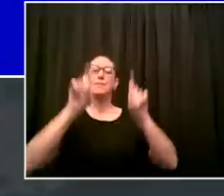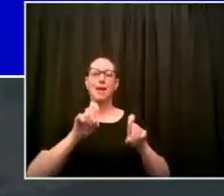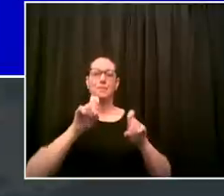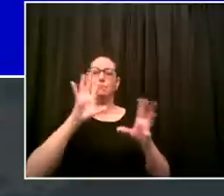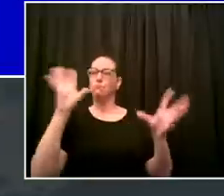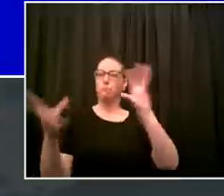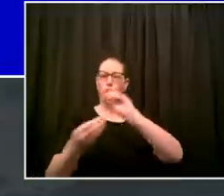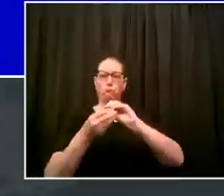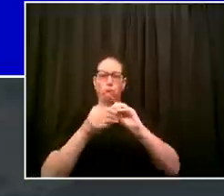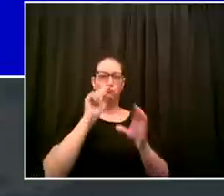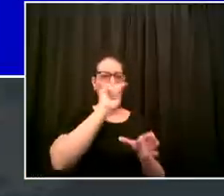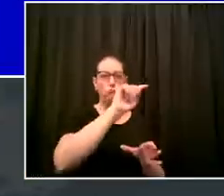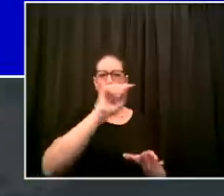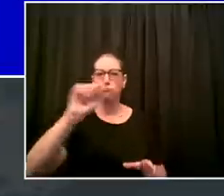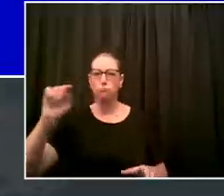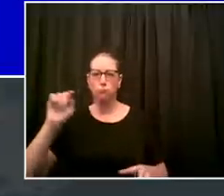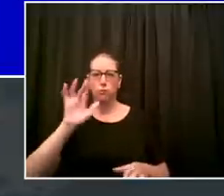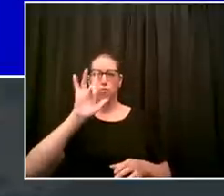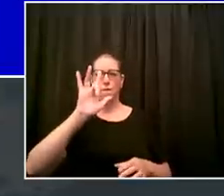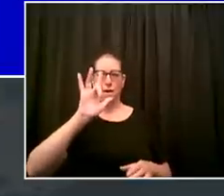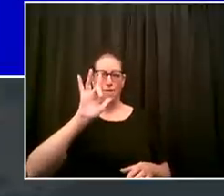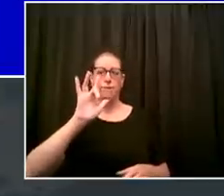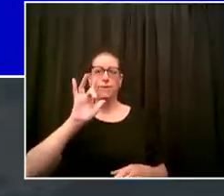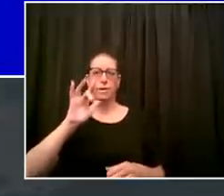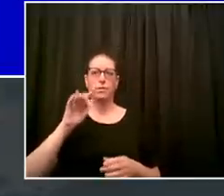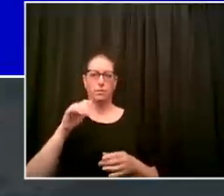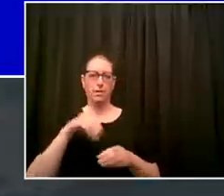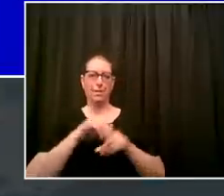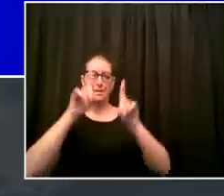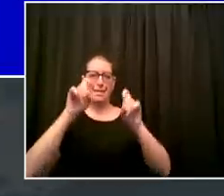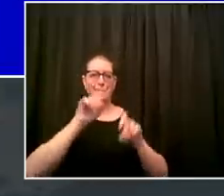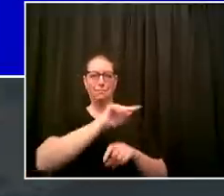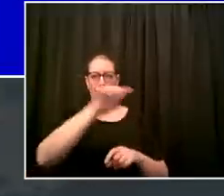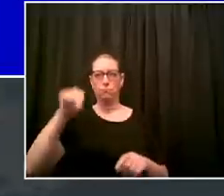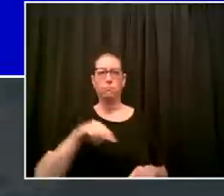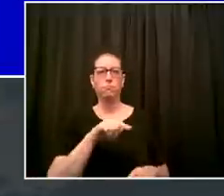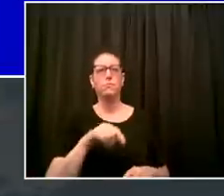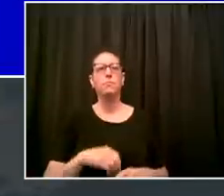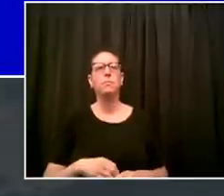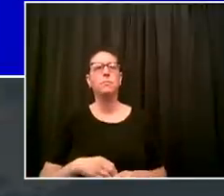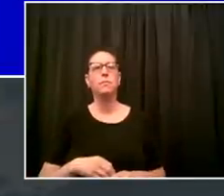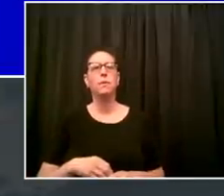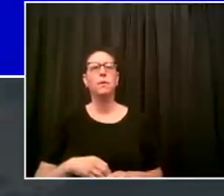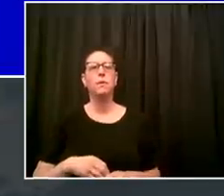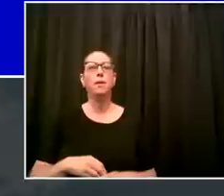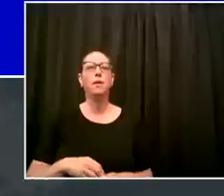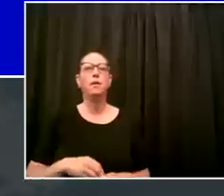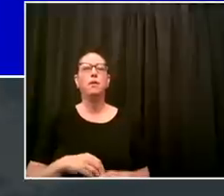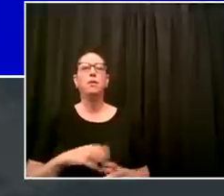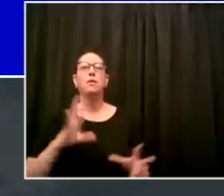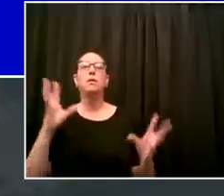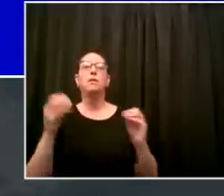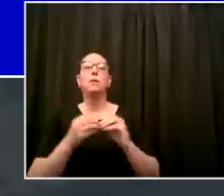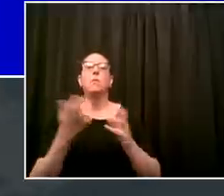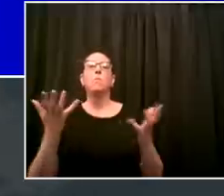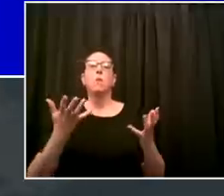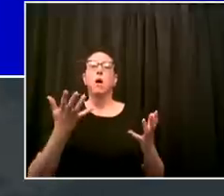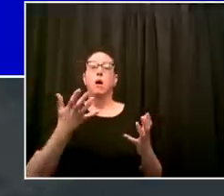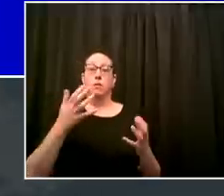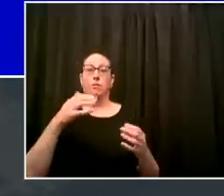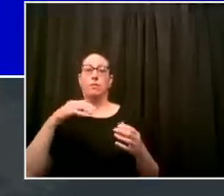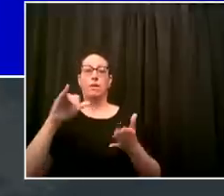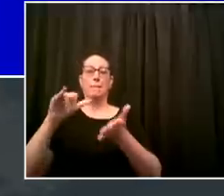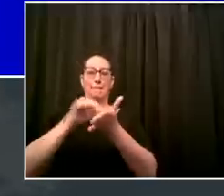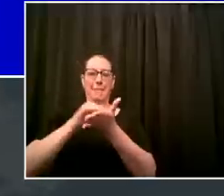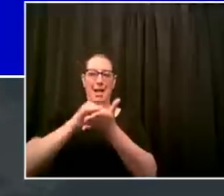seiu and as i announced yesterday 123 city md urgent care sites now all providing testing